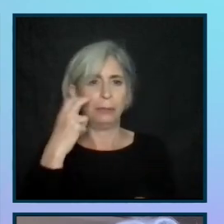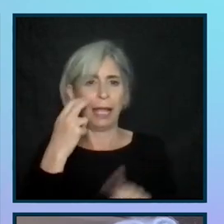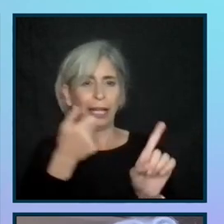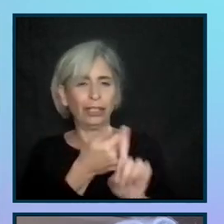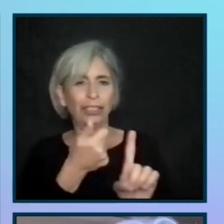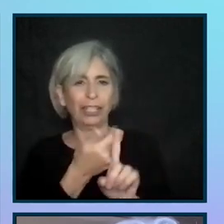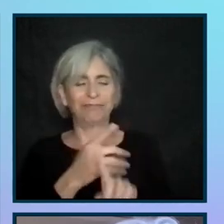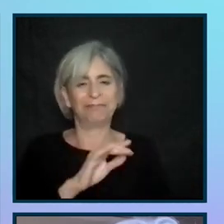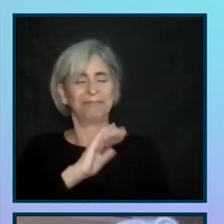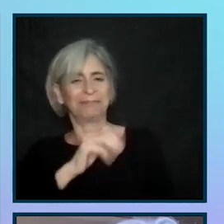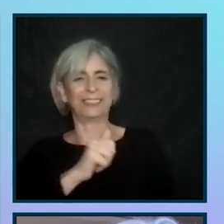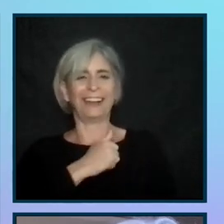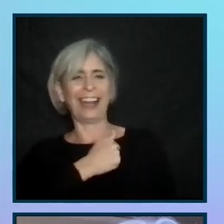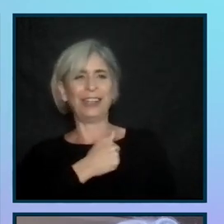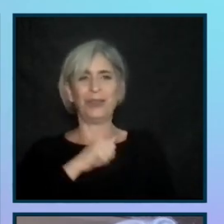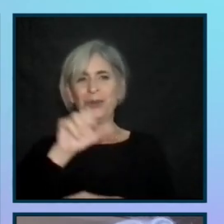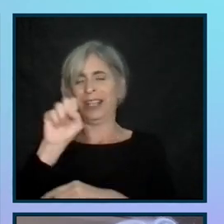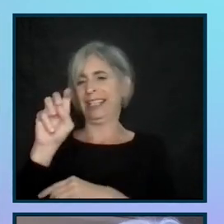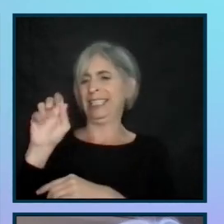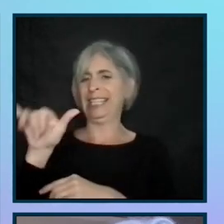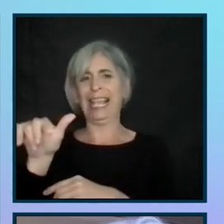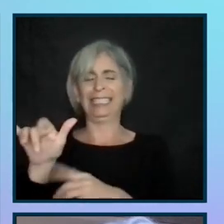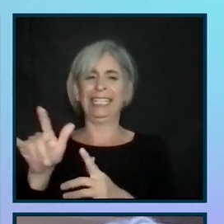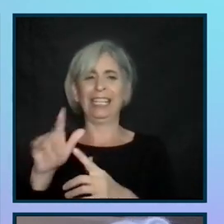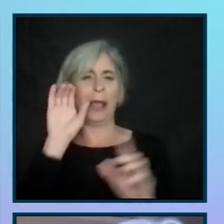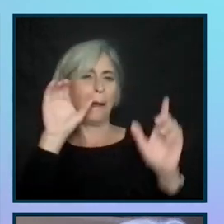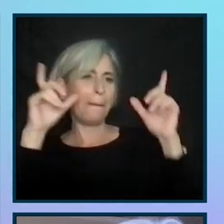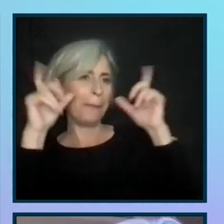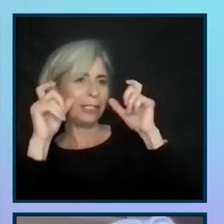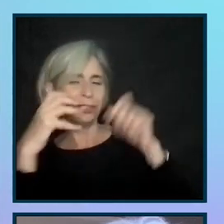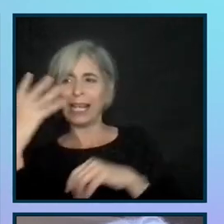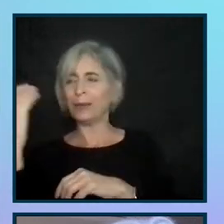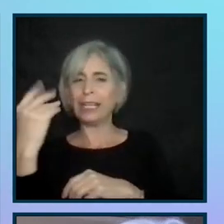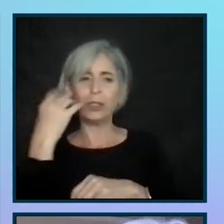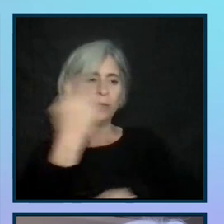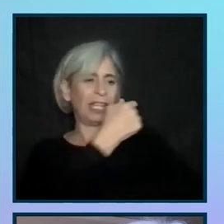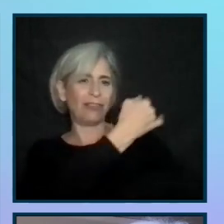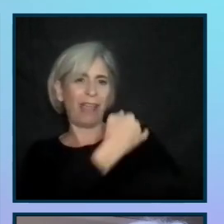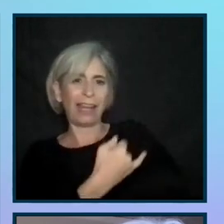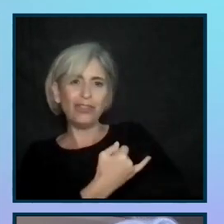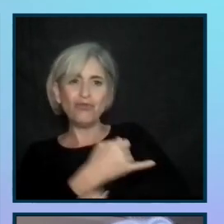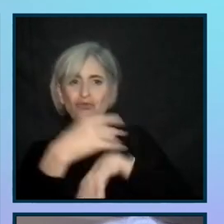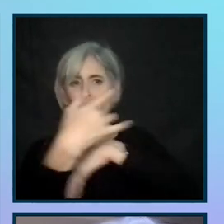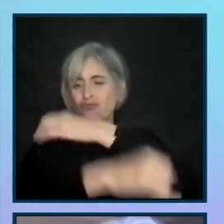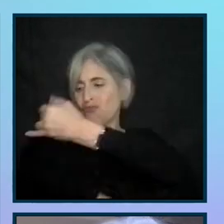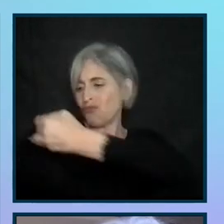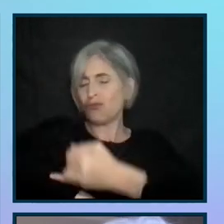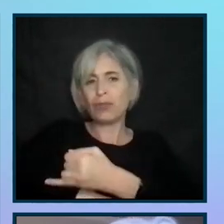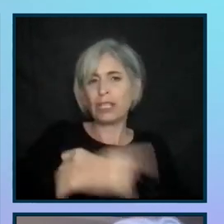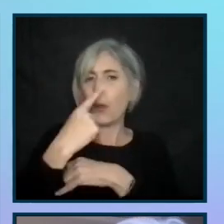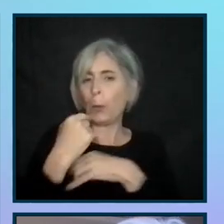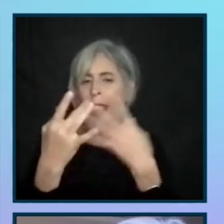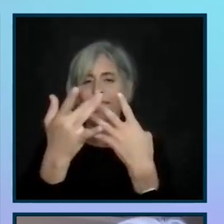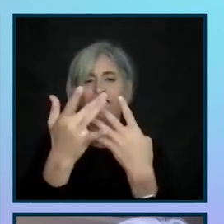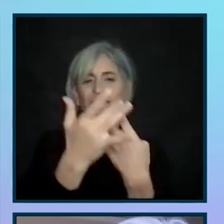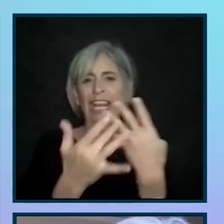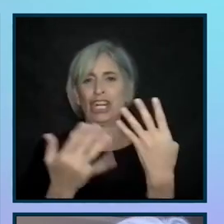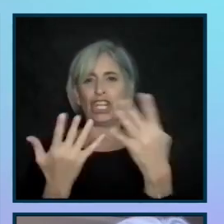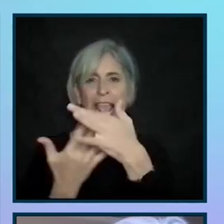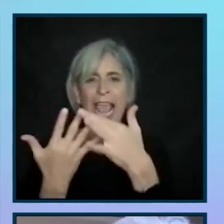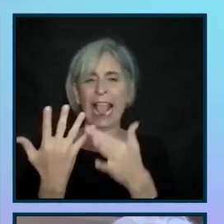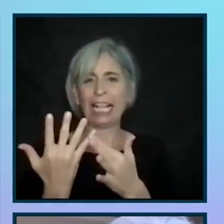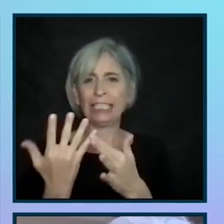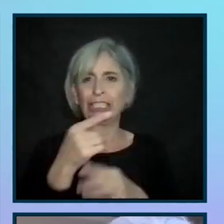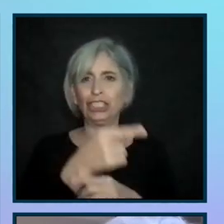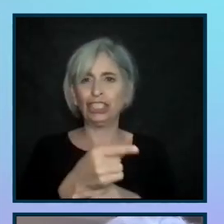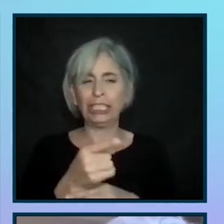sassy in her picture taken outside. You can see her tattoos and her red fingernails. And she